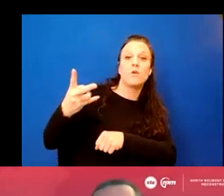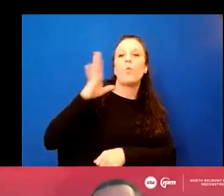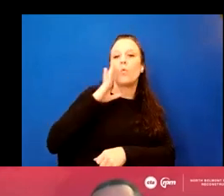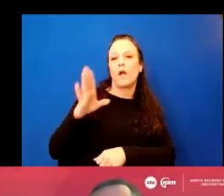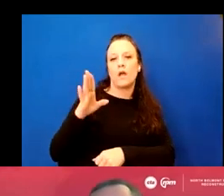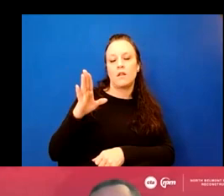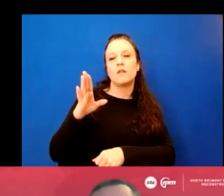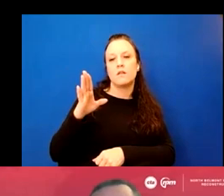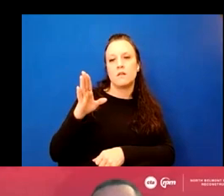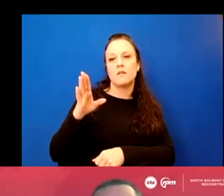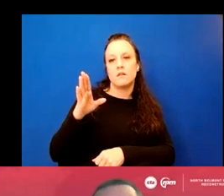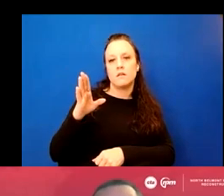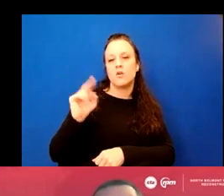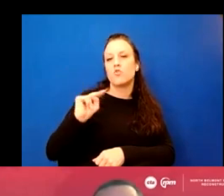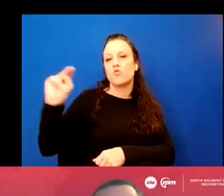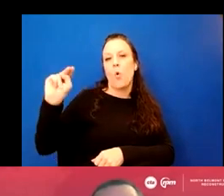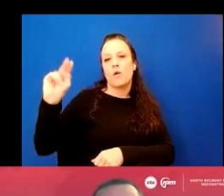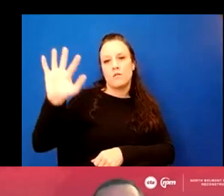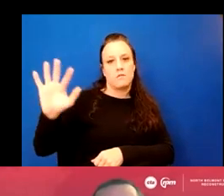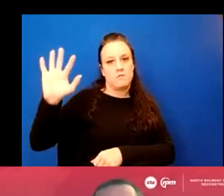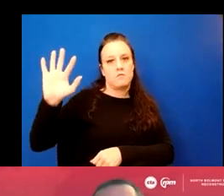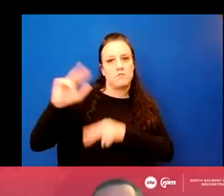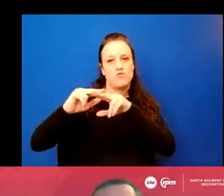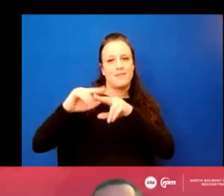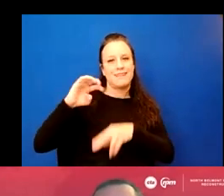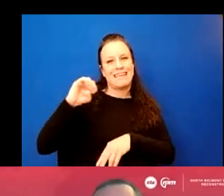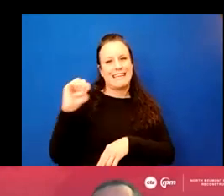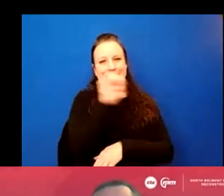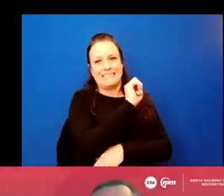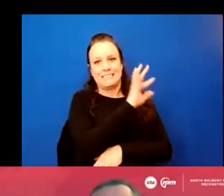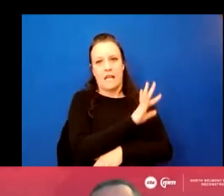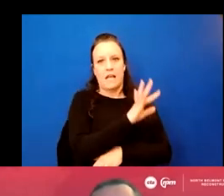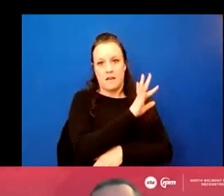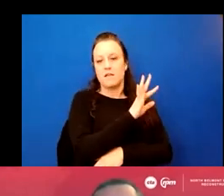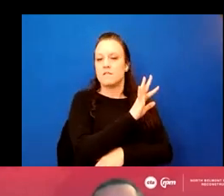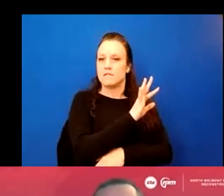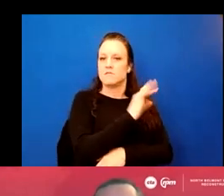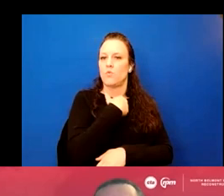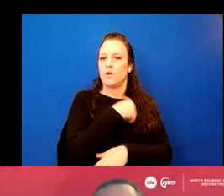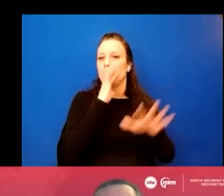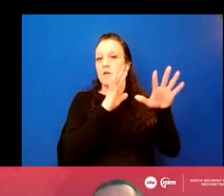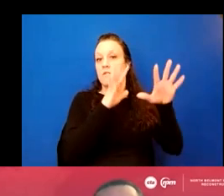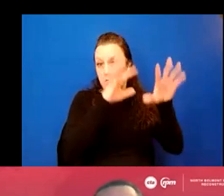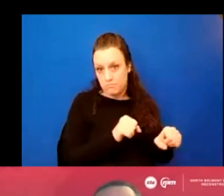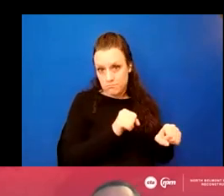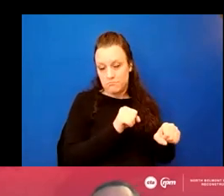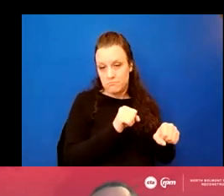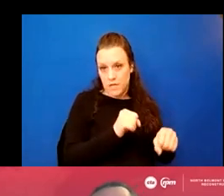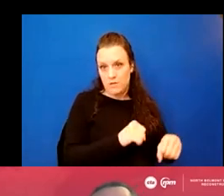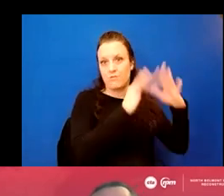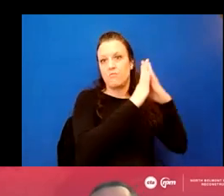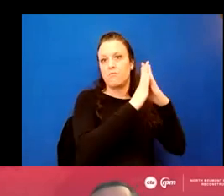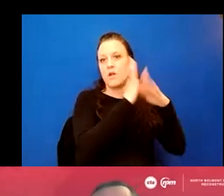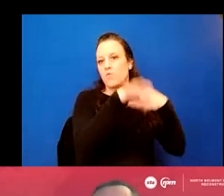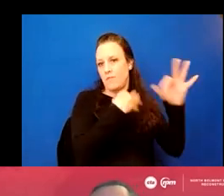do the, uh, northbound tracks, which is the east side of the structure. We'll take those all the way down and, uh, remove and